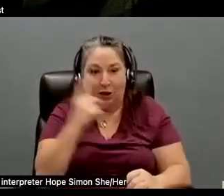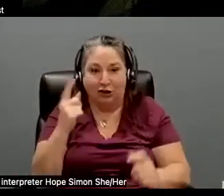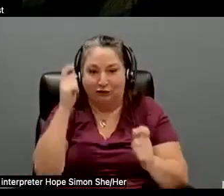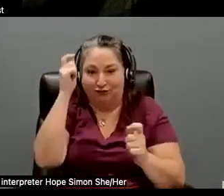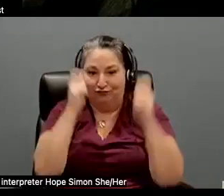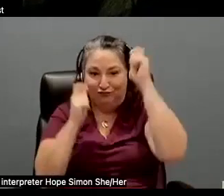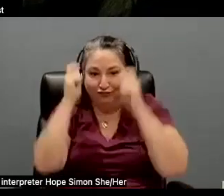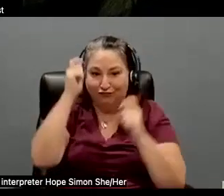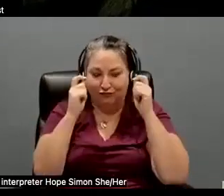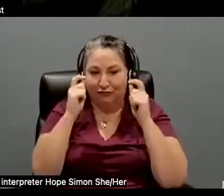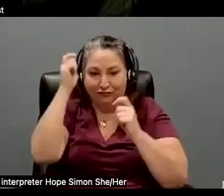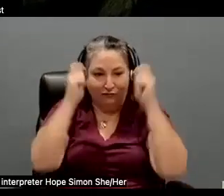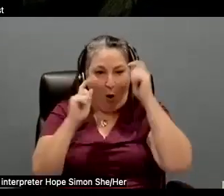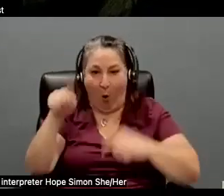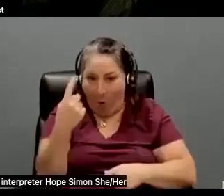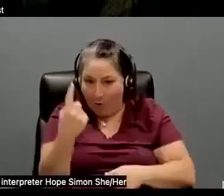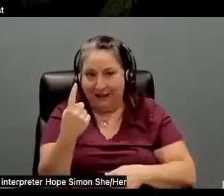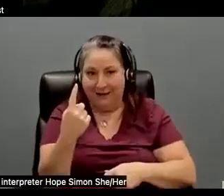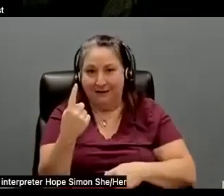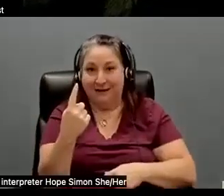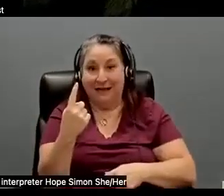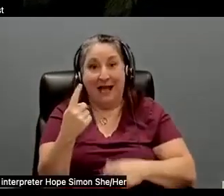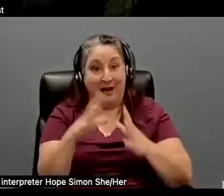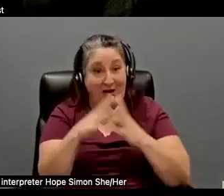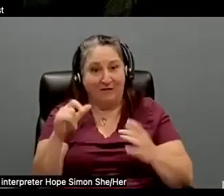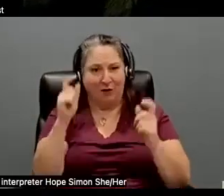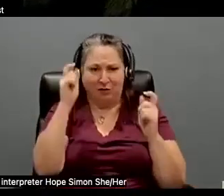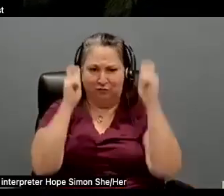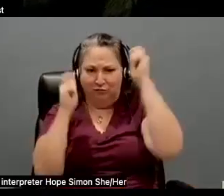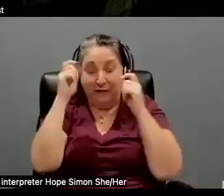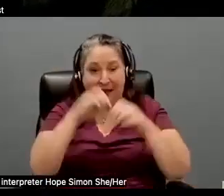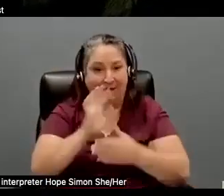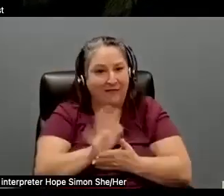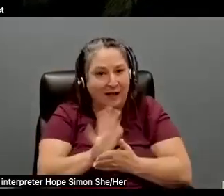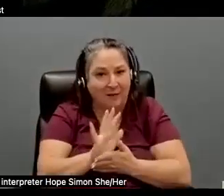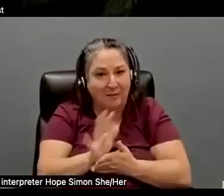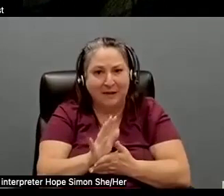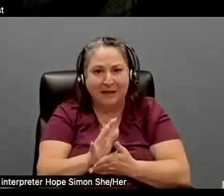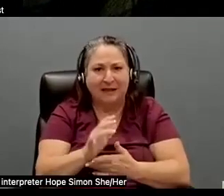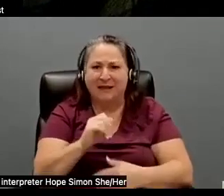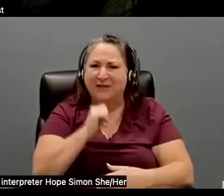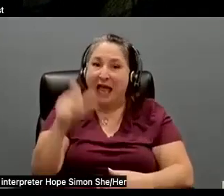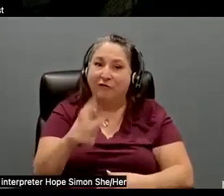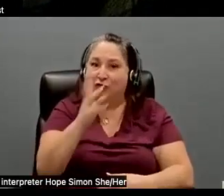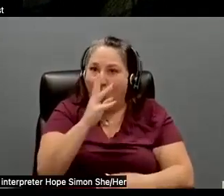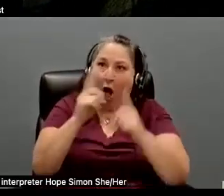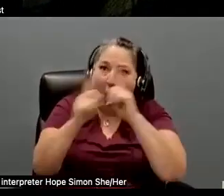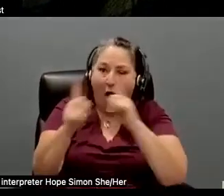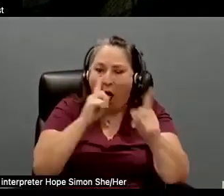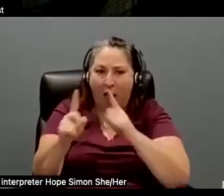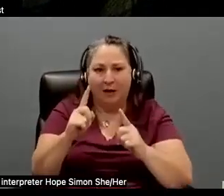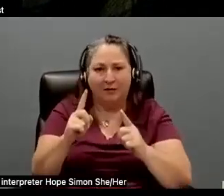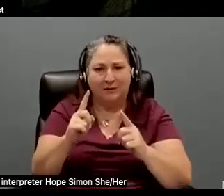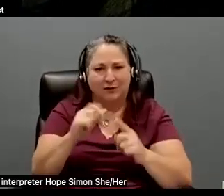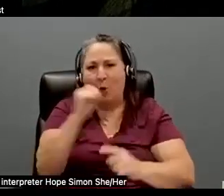And that a tremendous amount of that made it into the film. If there wasn't something that had to be said out loud, uh, you know, and it